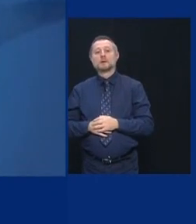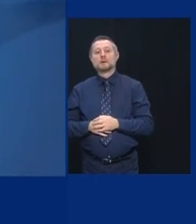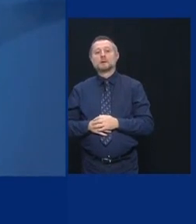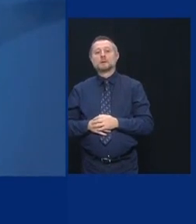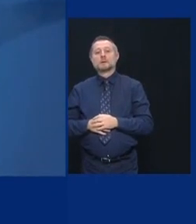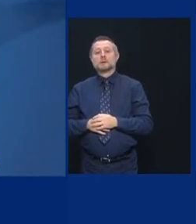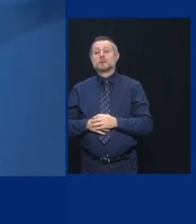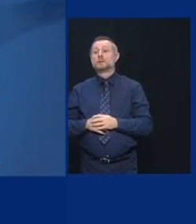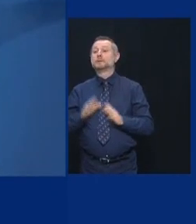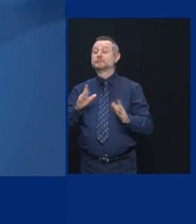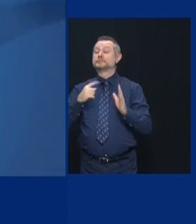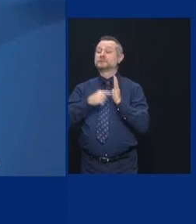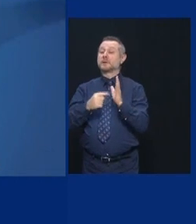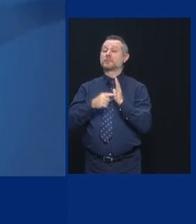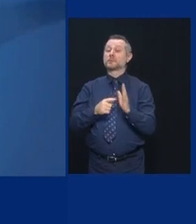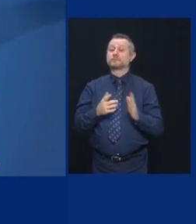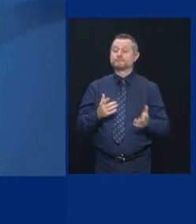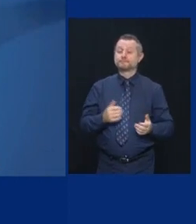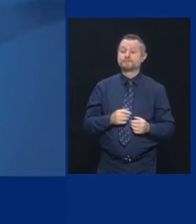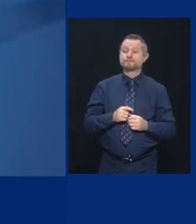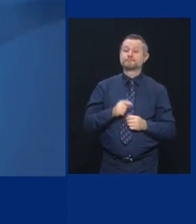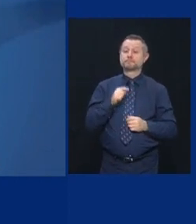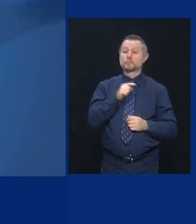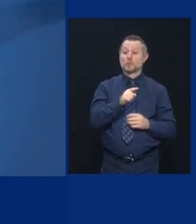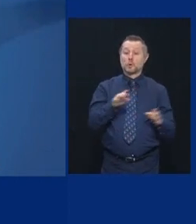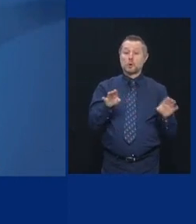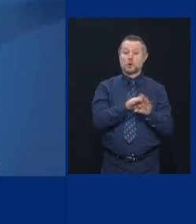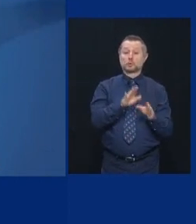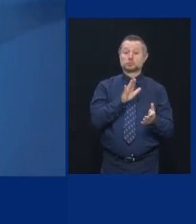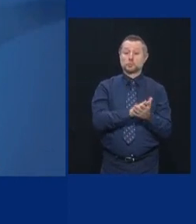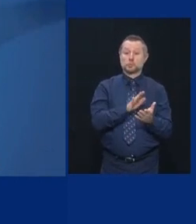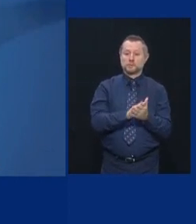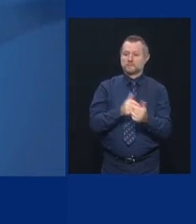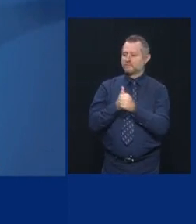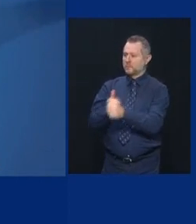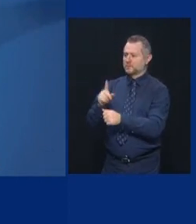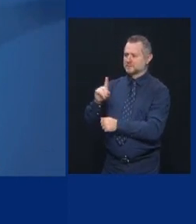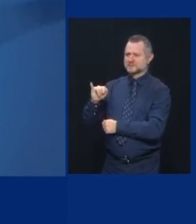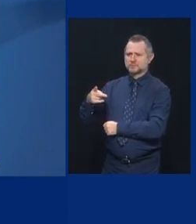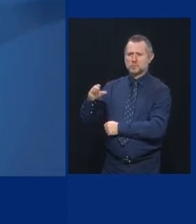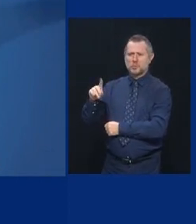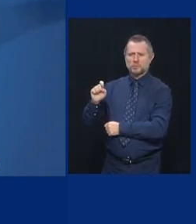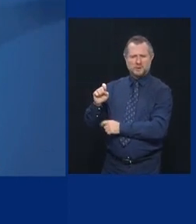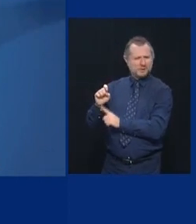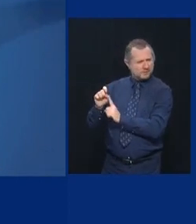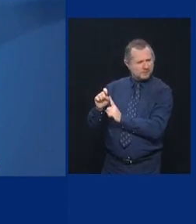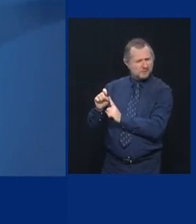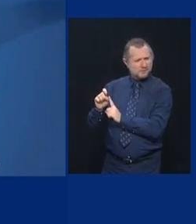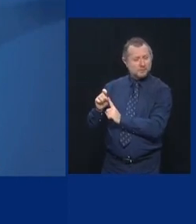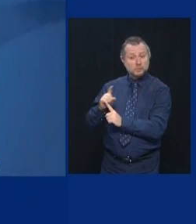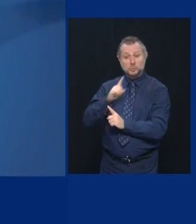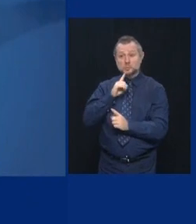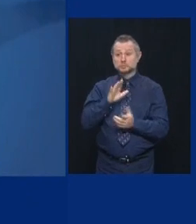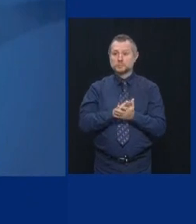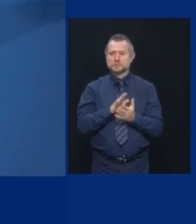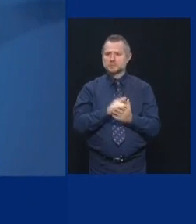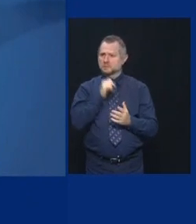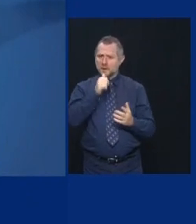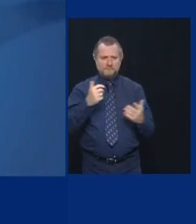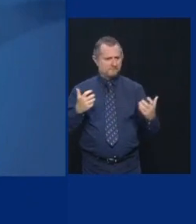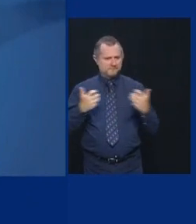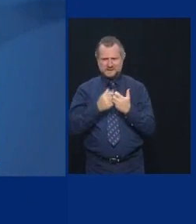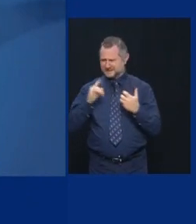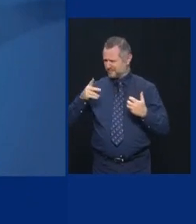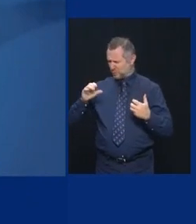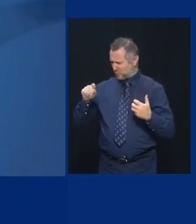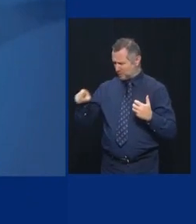For example, we're closing schools in zip codes, but the school district is different than the zip